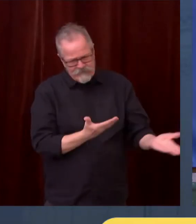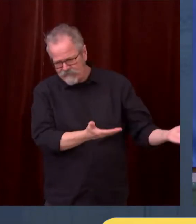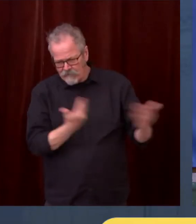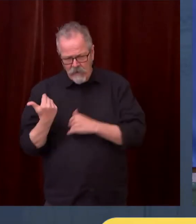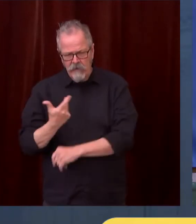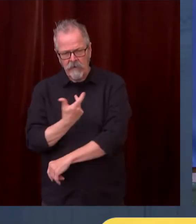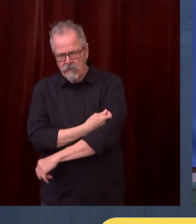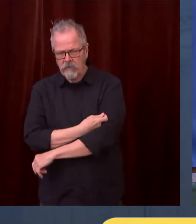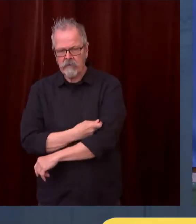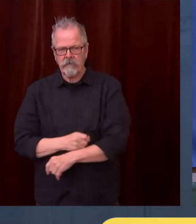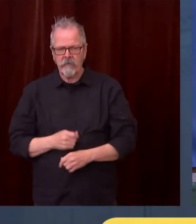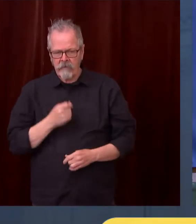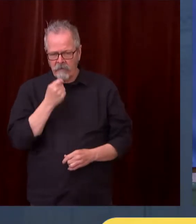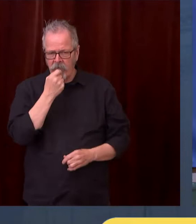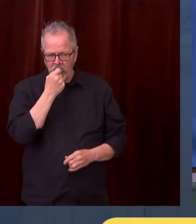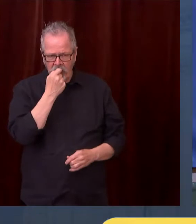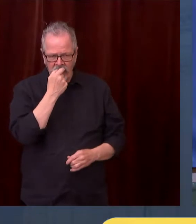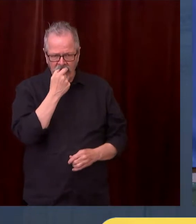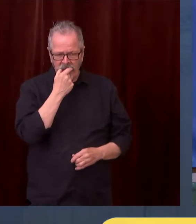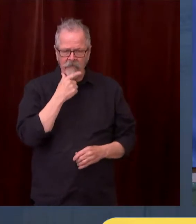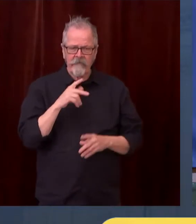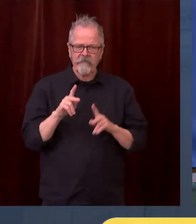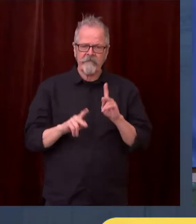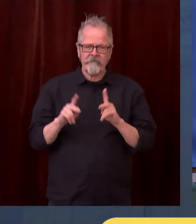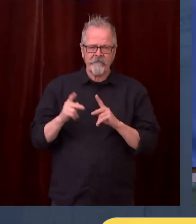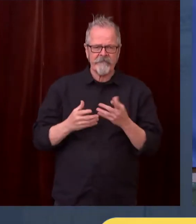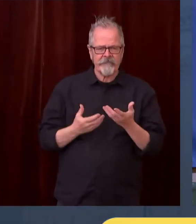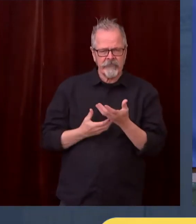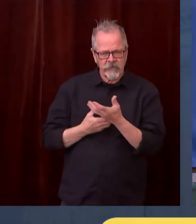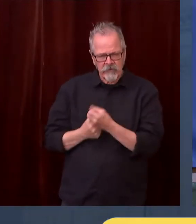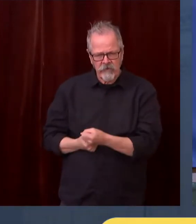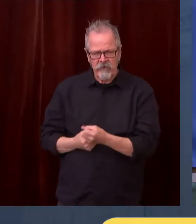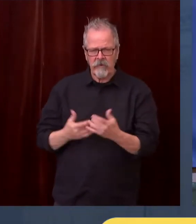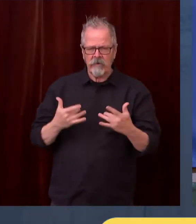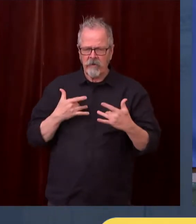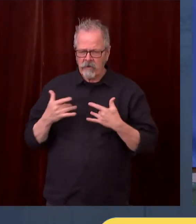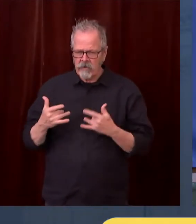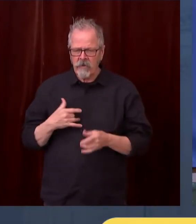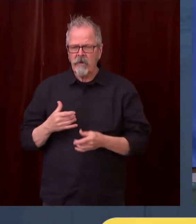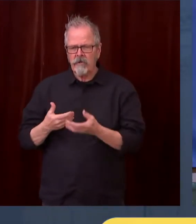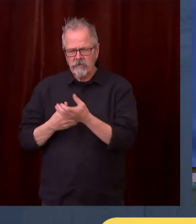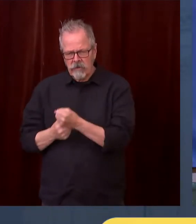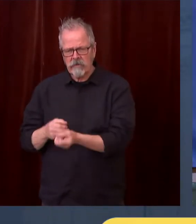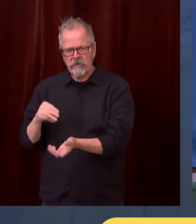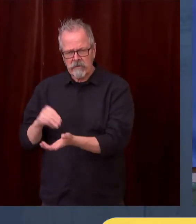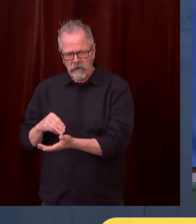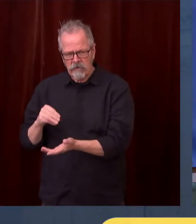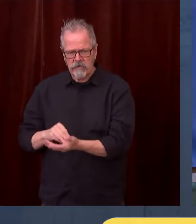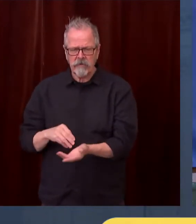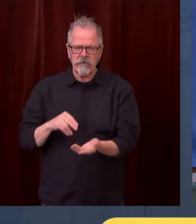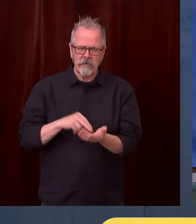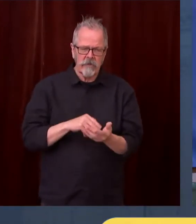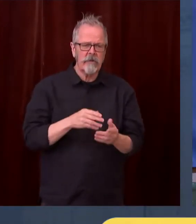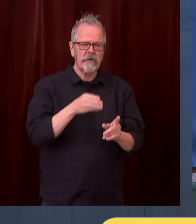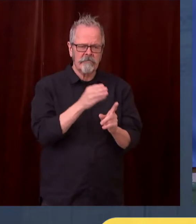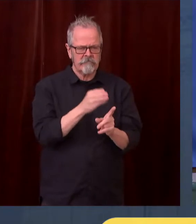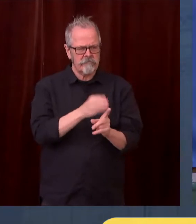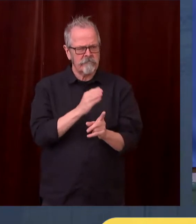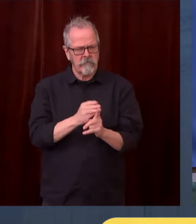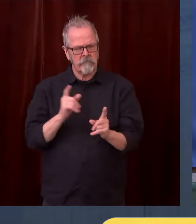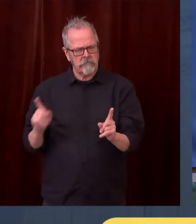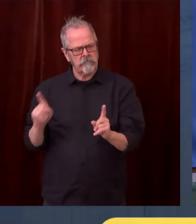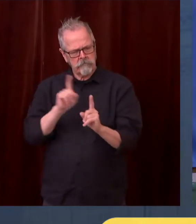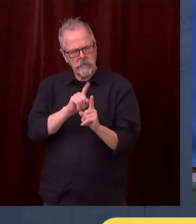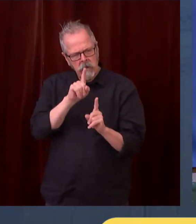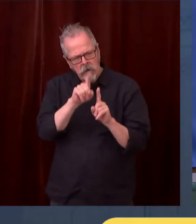trust. These are the folks saving our lives. They take care of our hearts, our joints, and now they're taking care of us